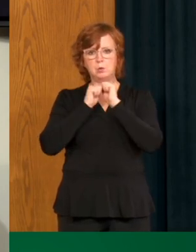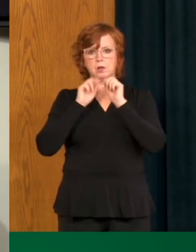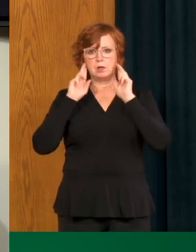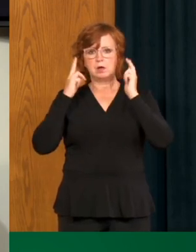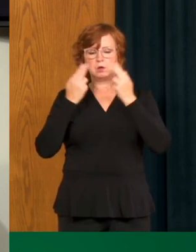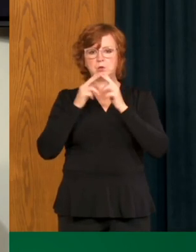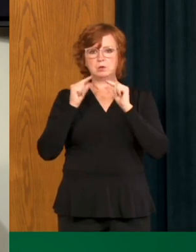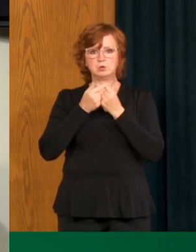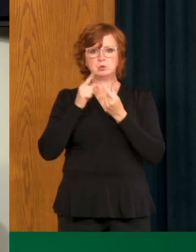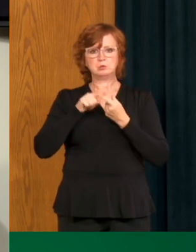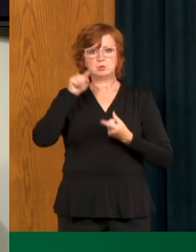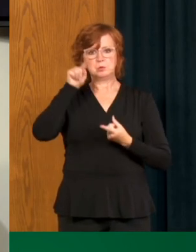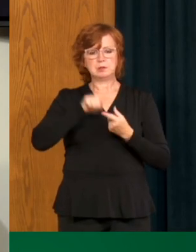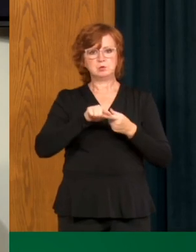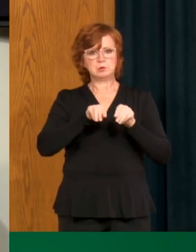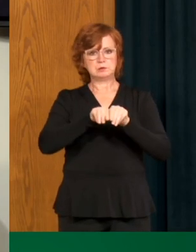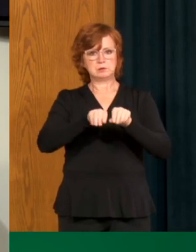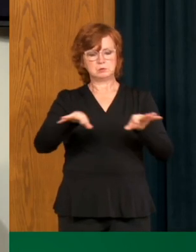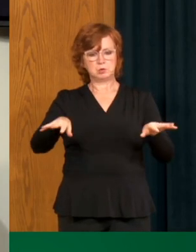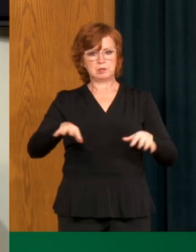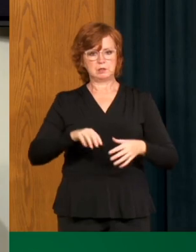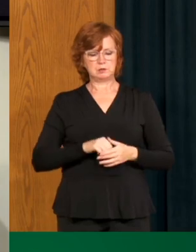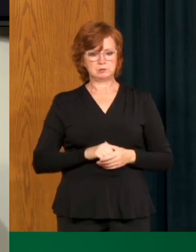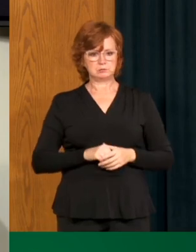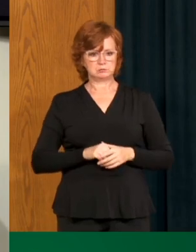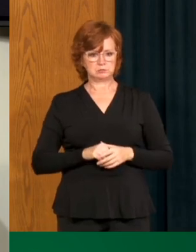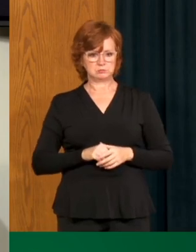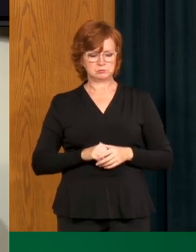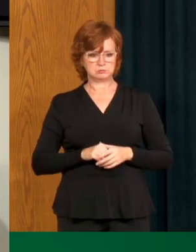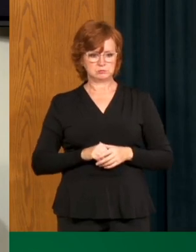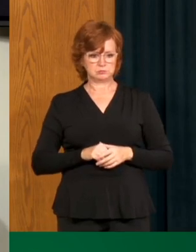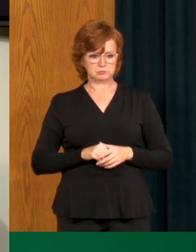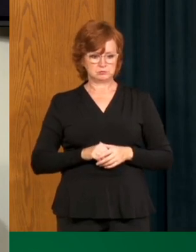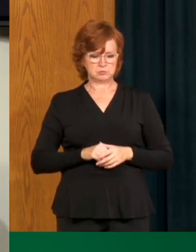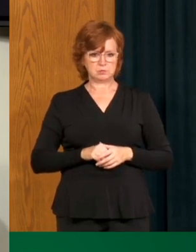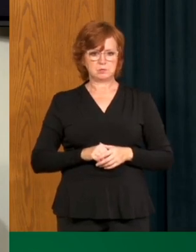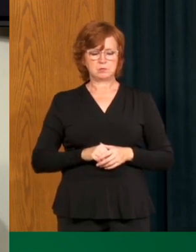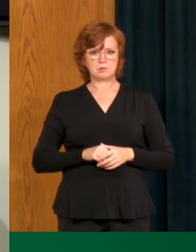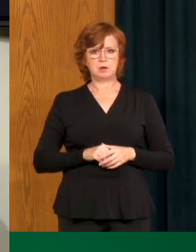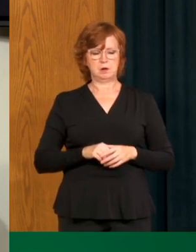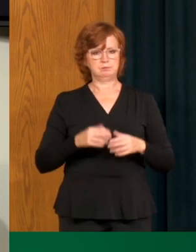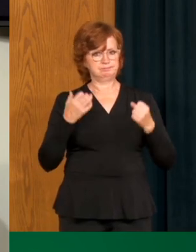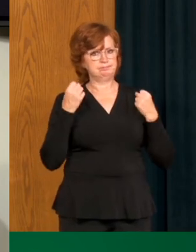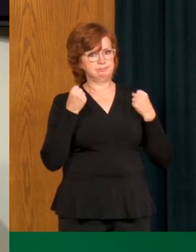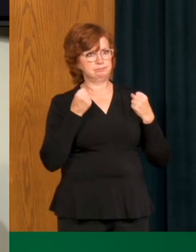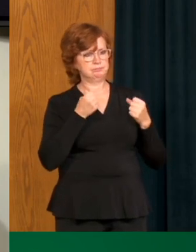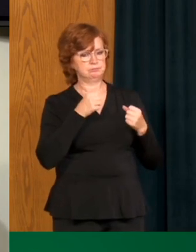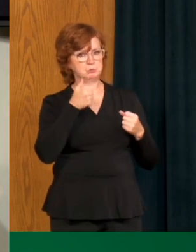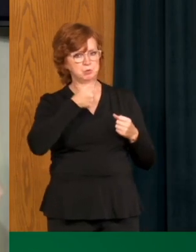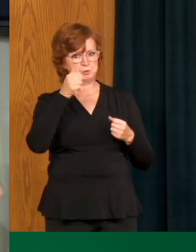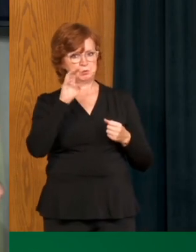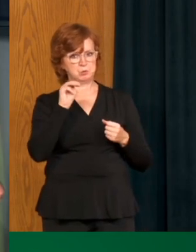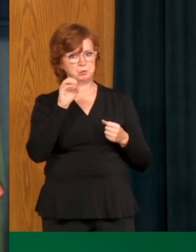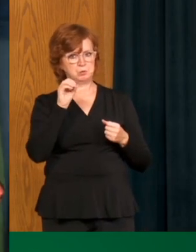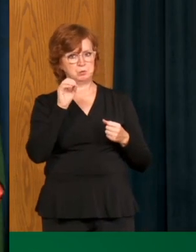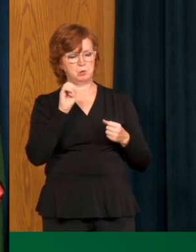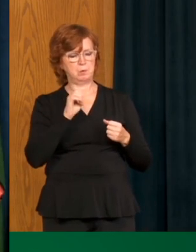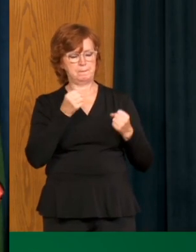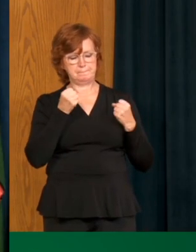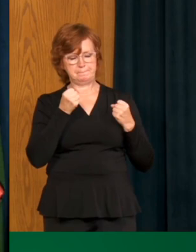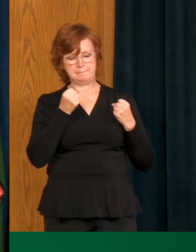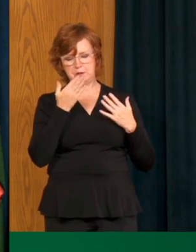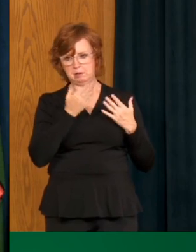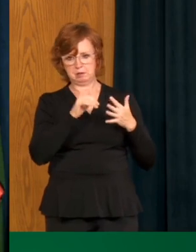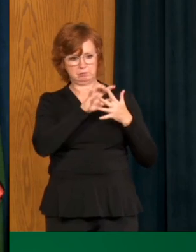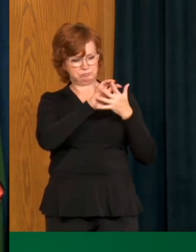help limit the spread or to ensure compliance on colonies? There are many things that are already in, in, in action,